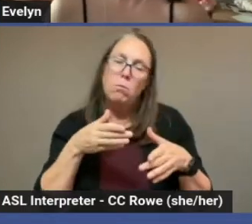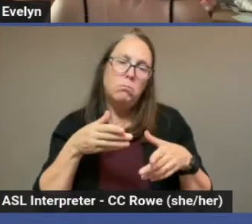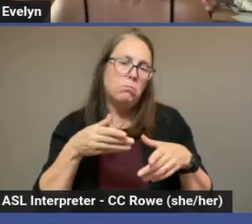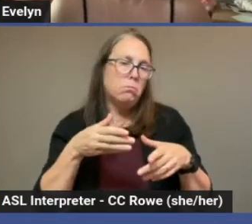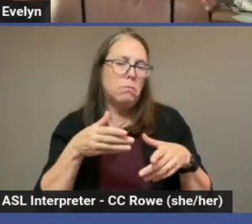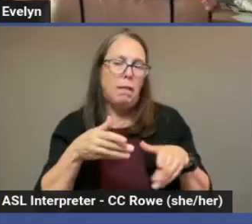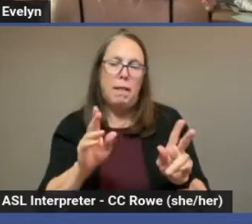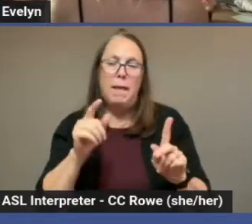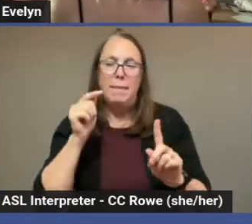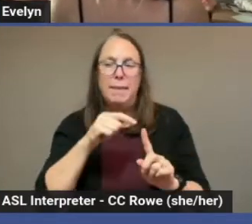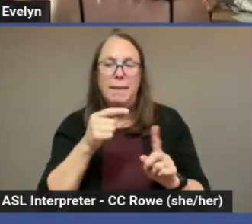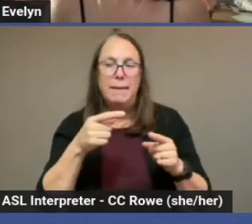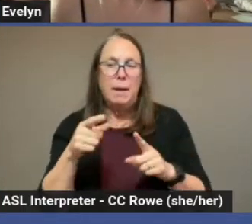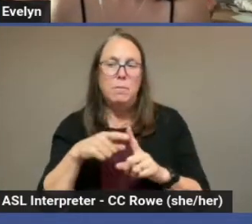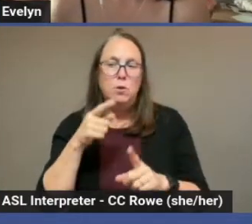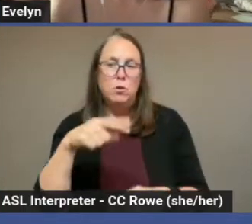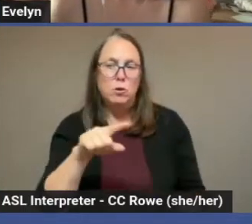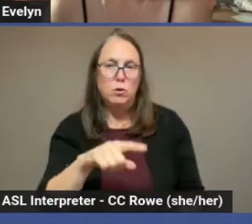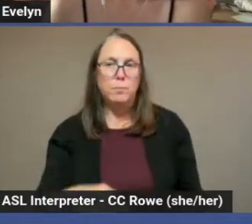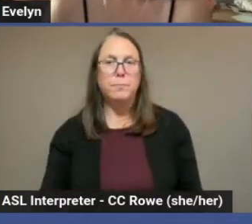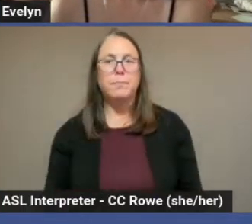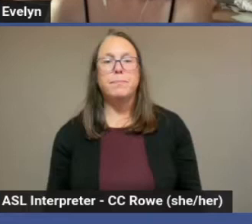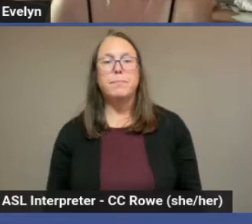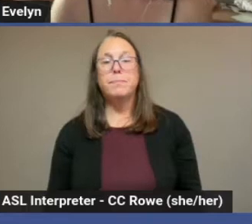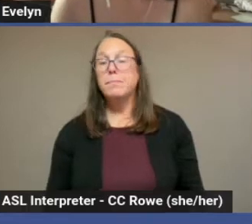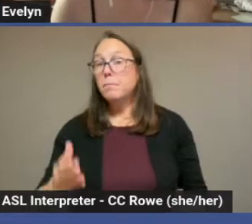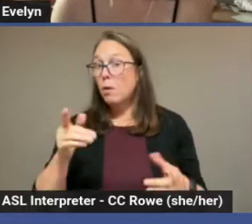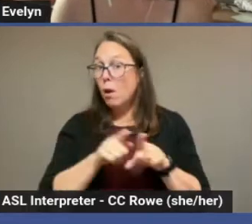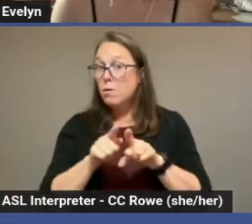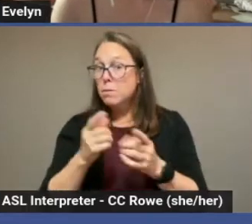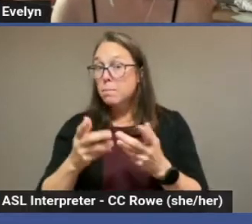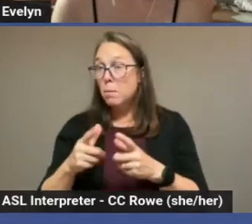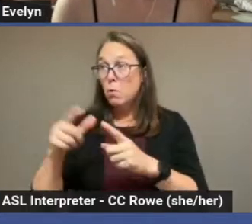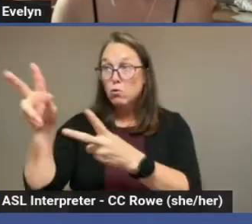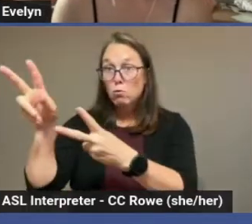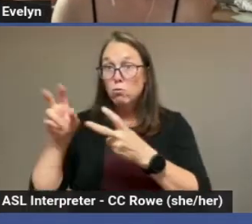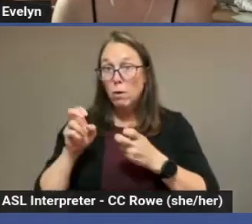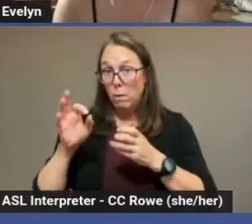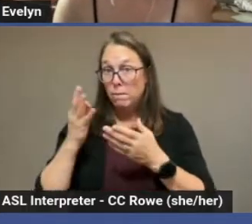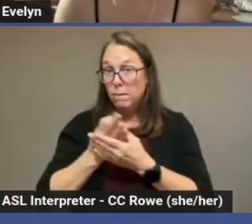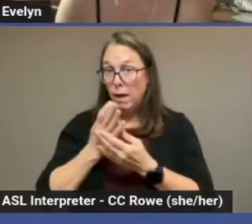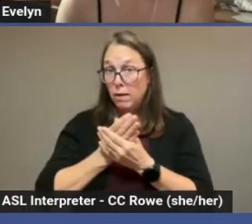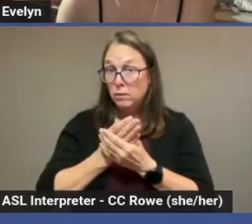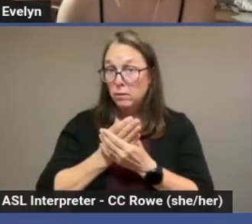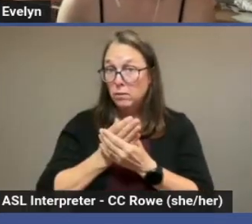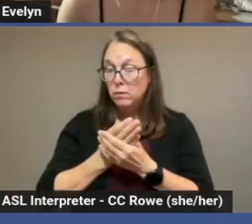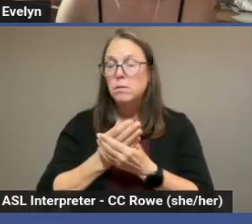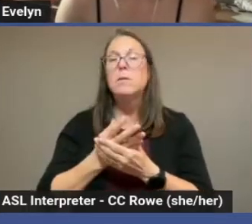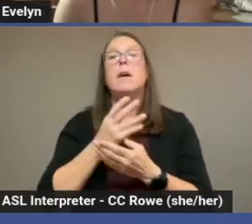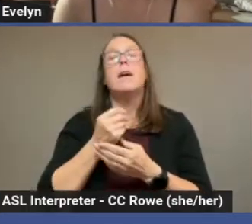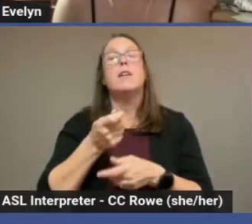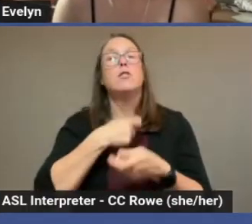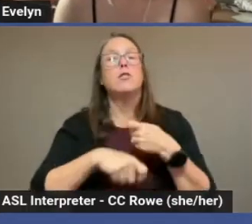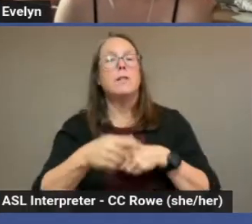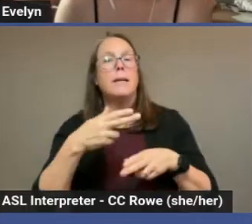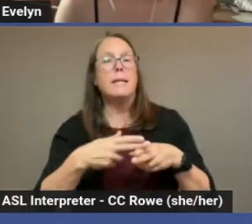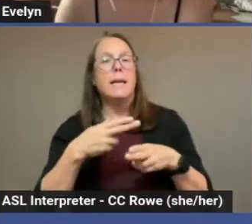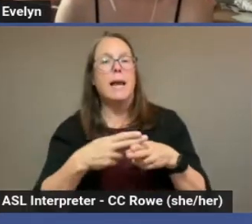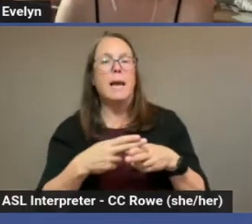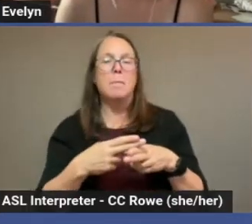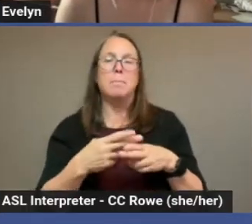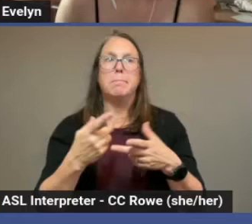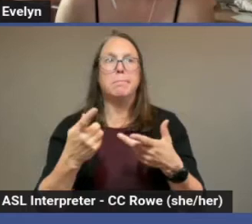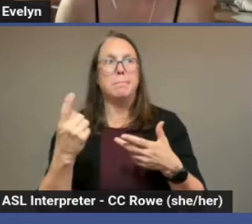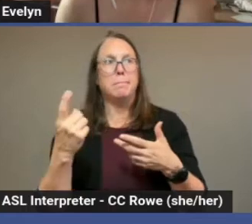You may also want to download files and make sure you rename them to something that's easy to